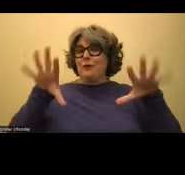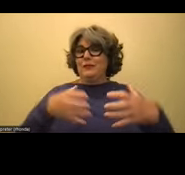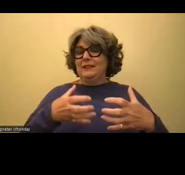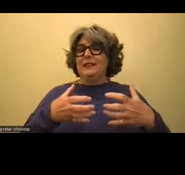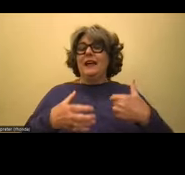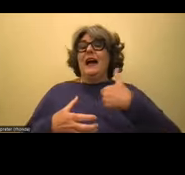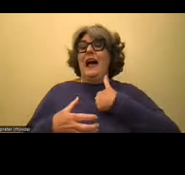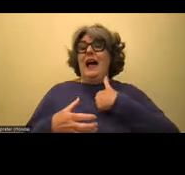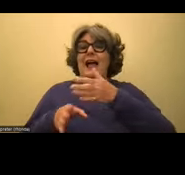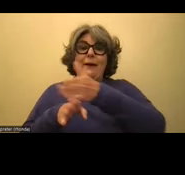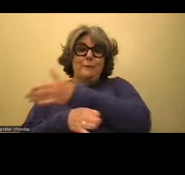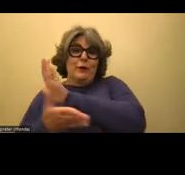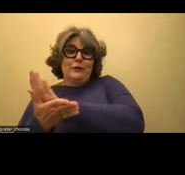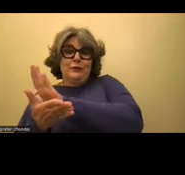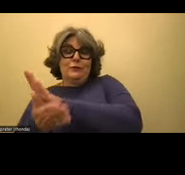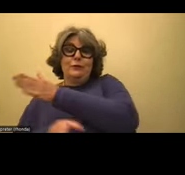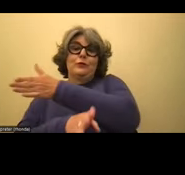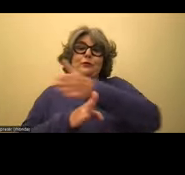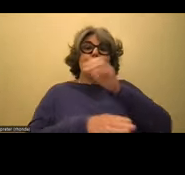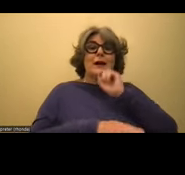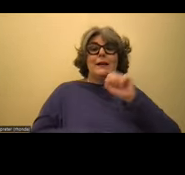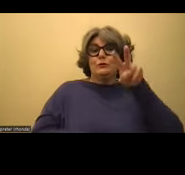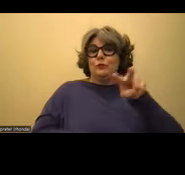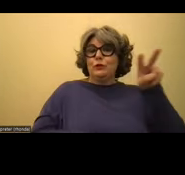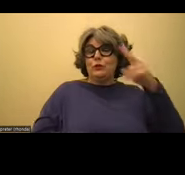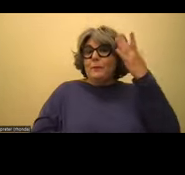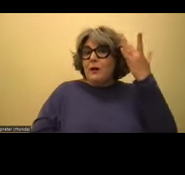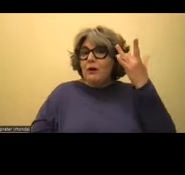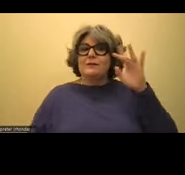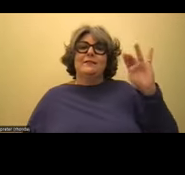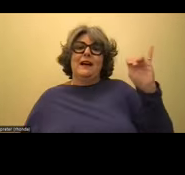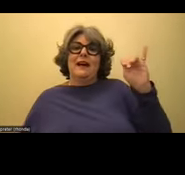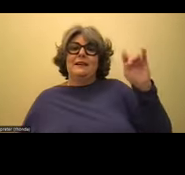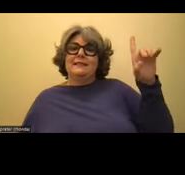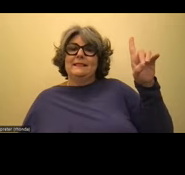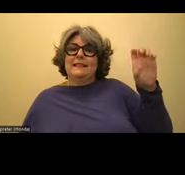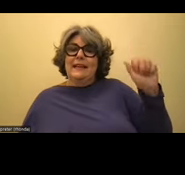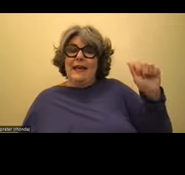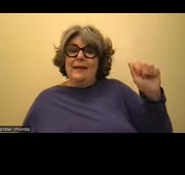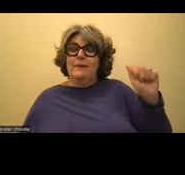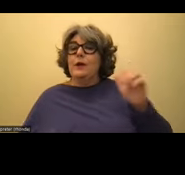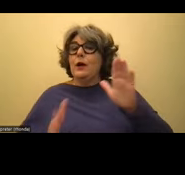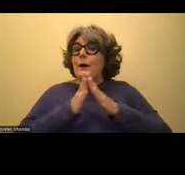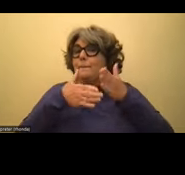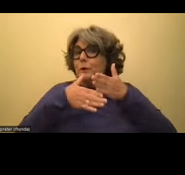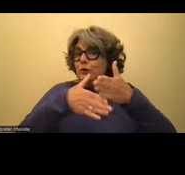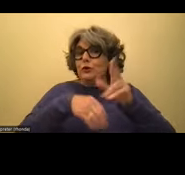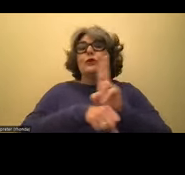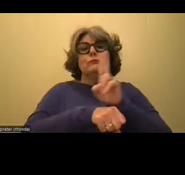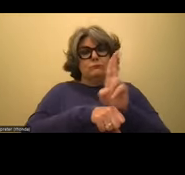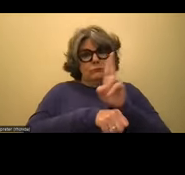actually have preschoolers all the way to 22 because of IDEA. And Bookshare actually has